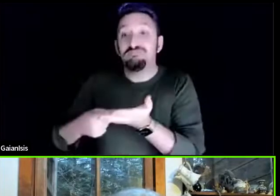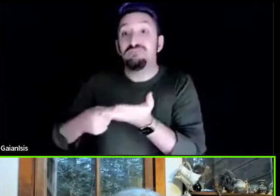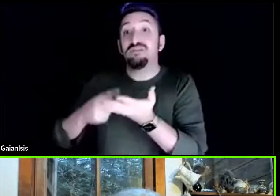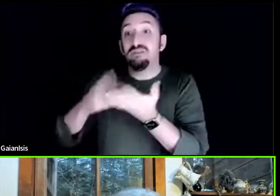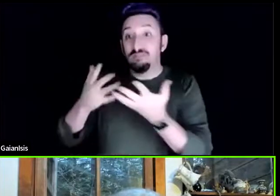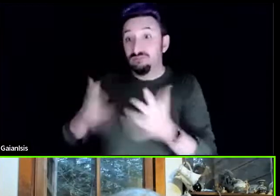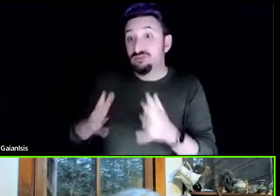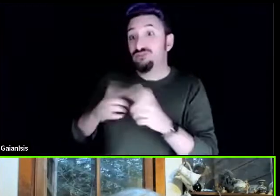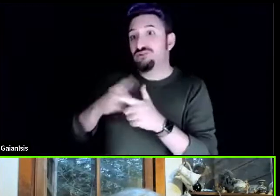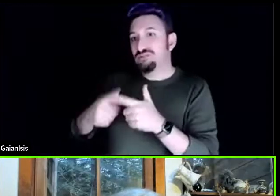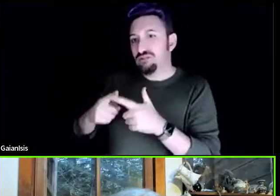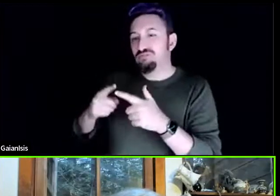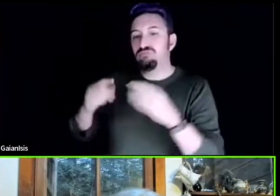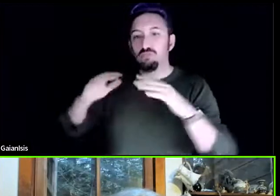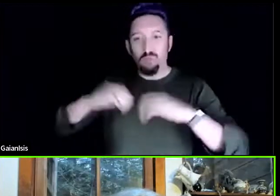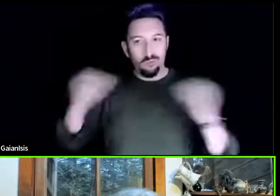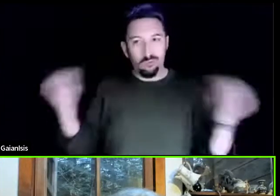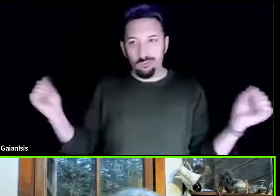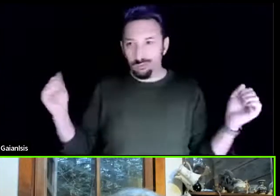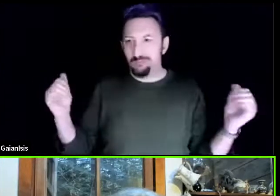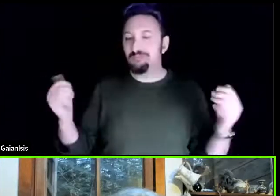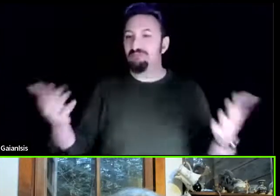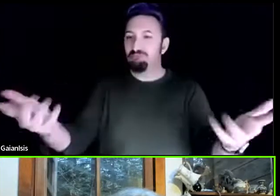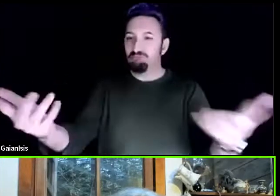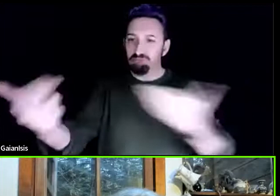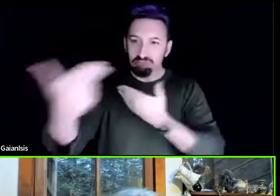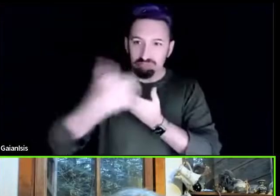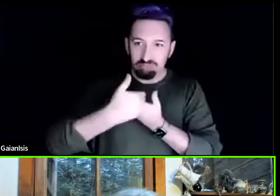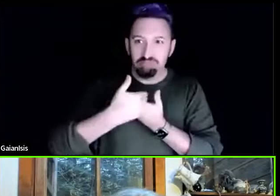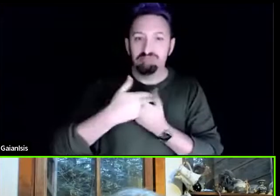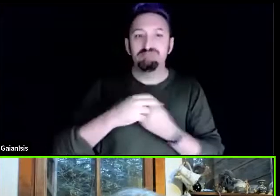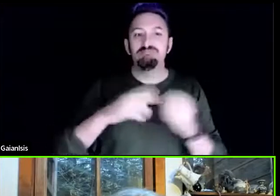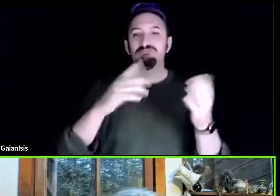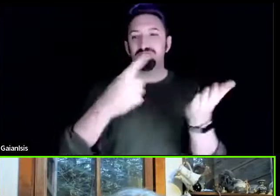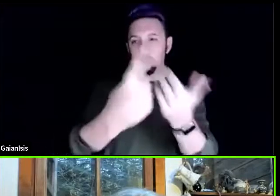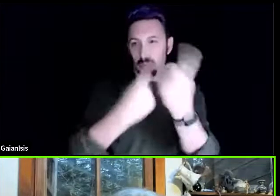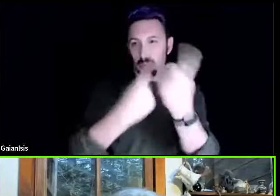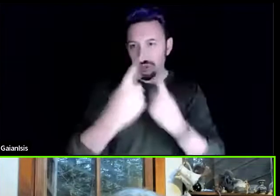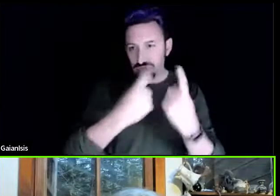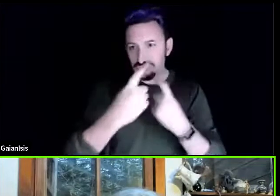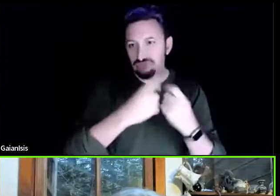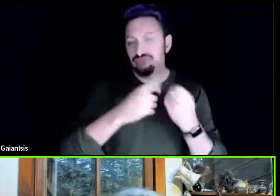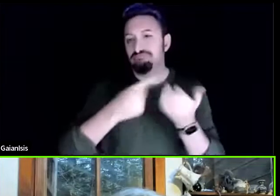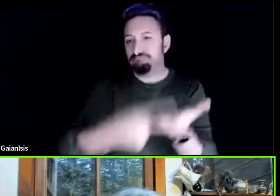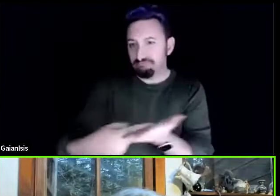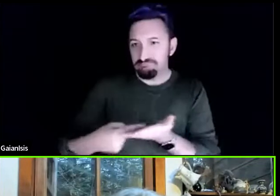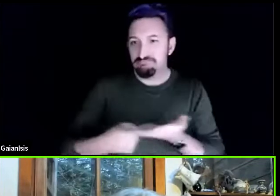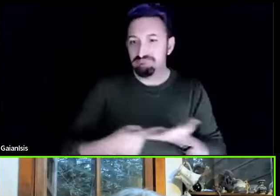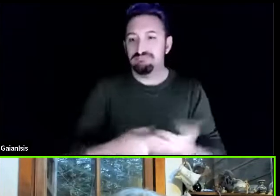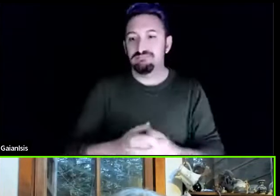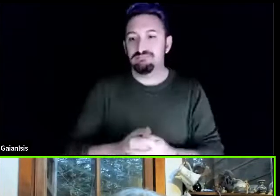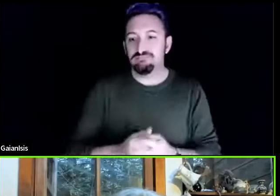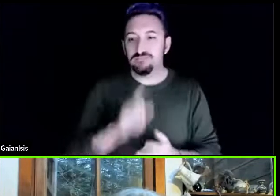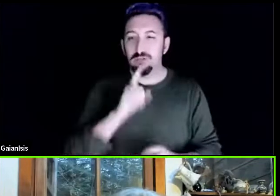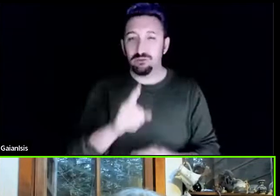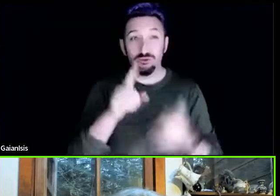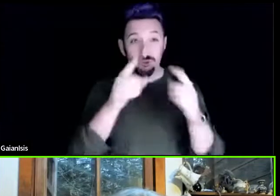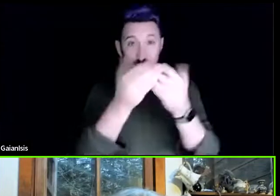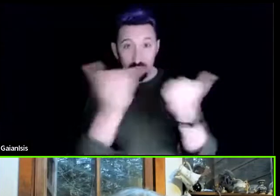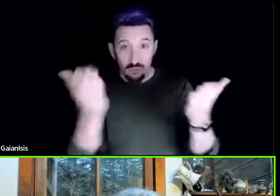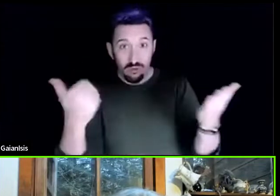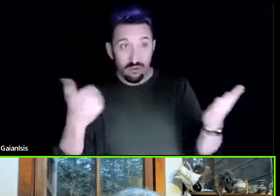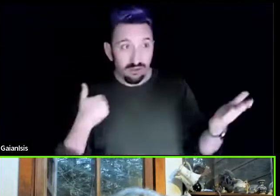so that we can hear from you, because I'm sure all of you have interesting thoughts and